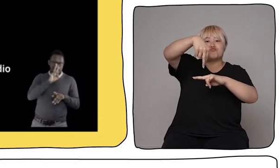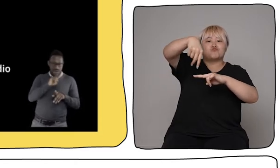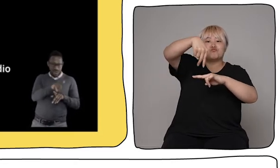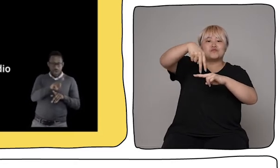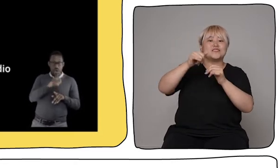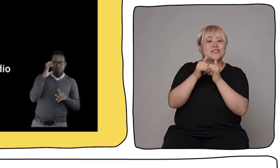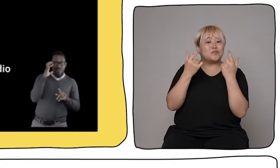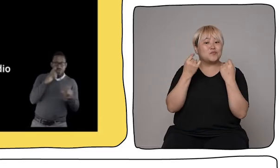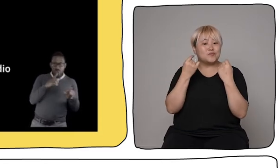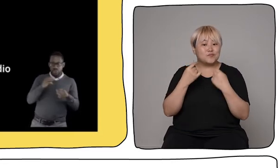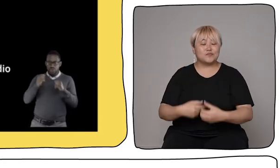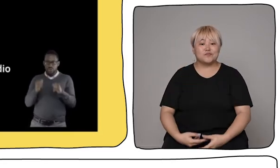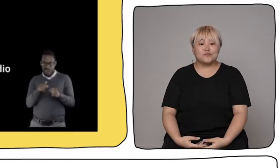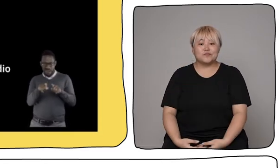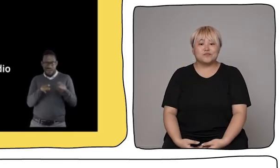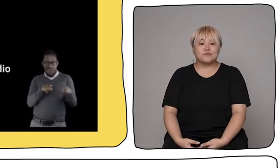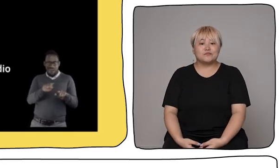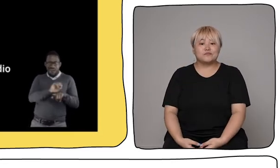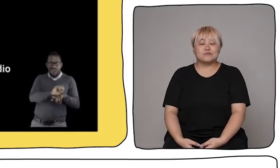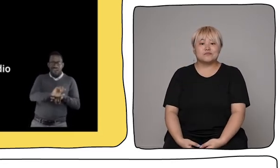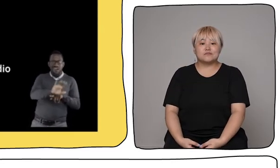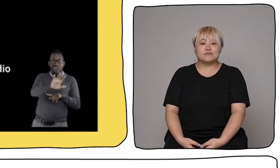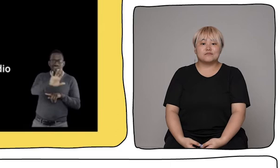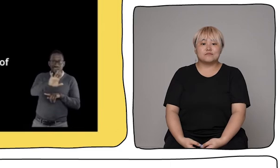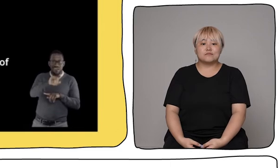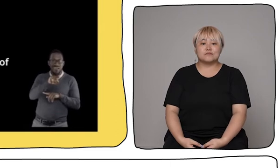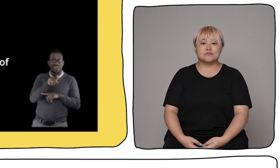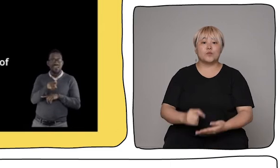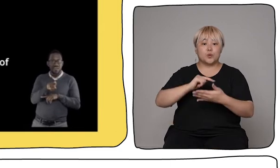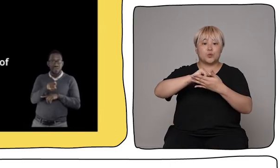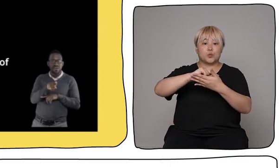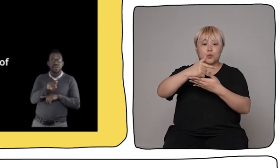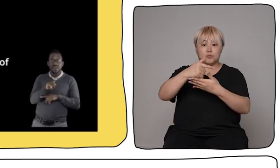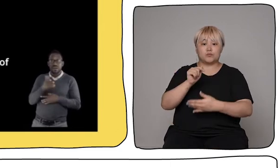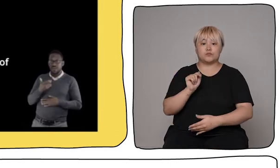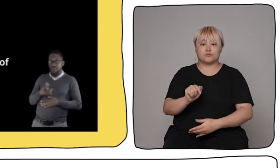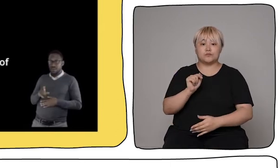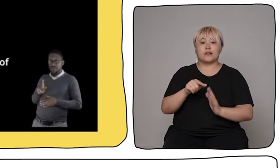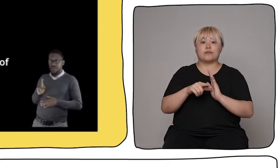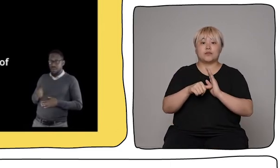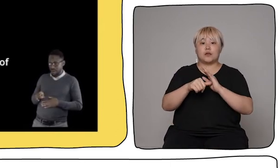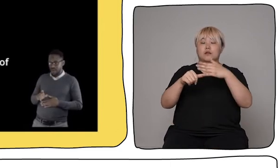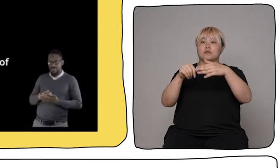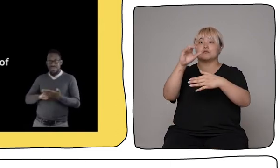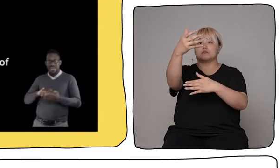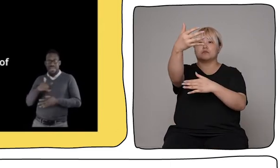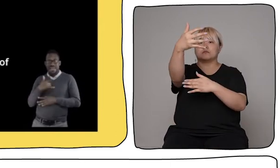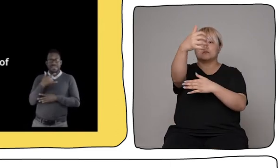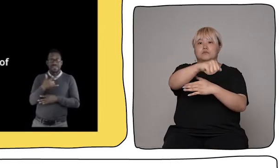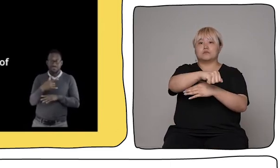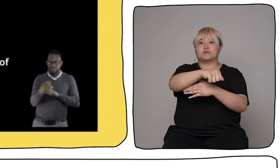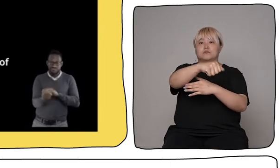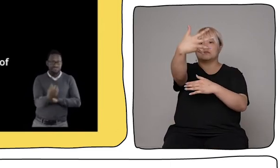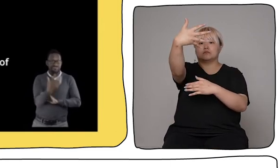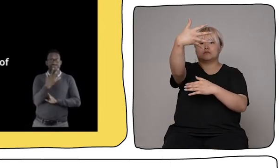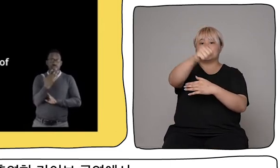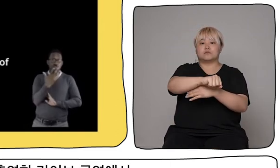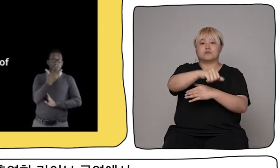coming out of the top of the radio. And pressing keys on the laptop can make the projection of Nadeem vanish and reappear.